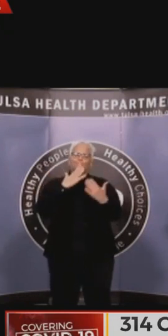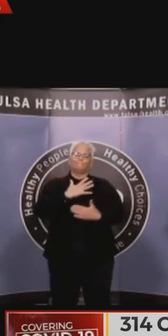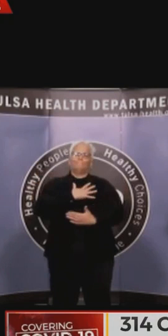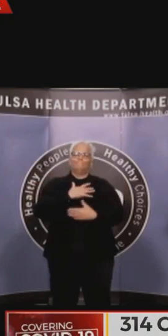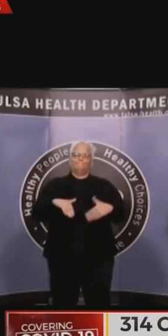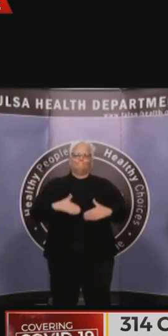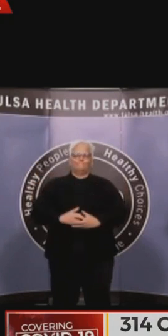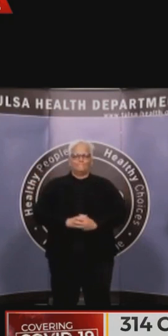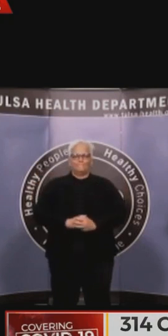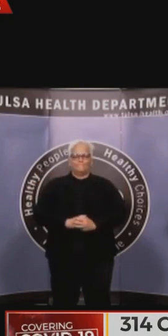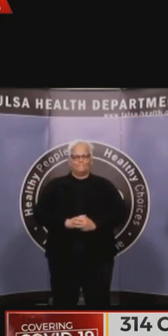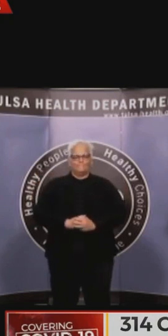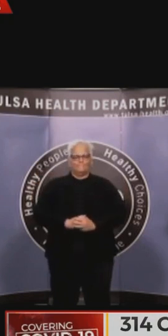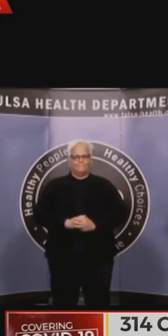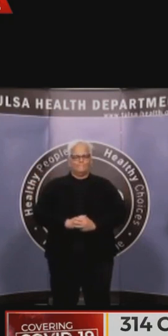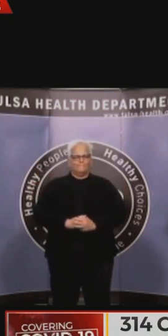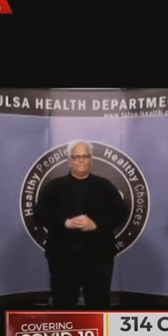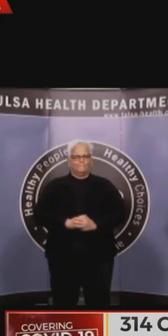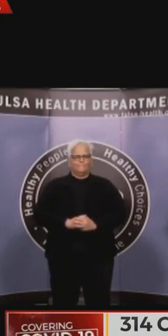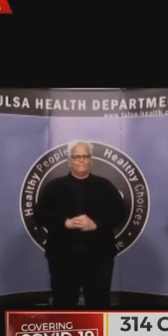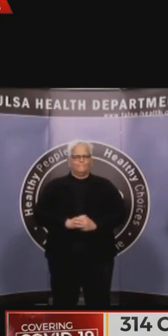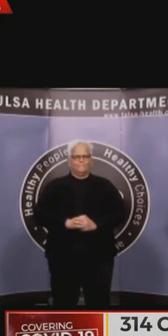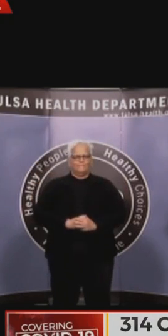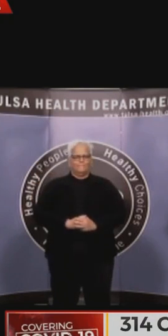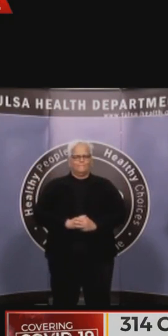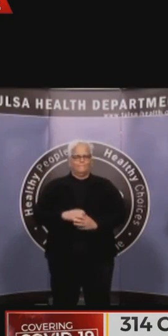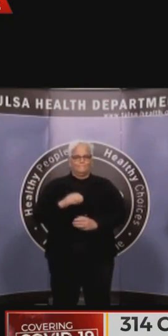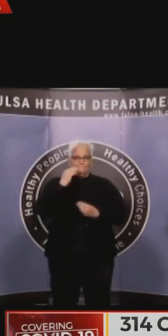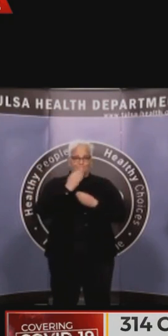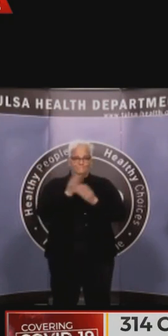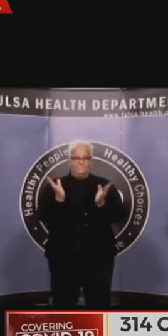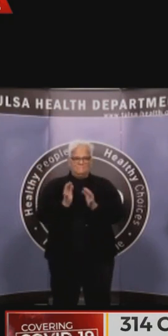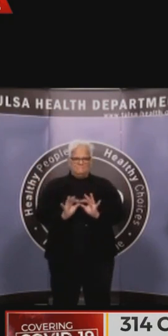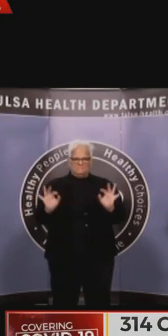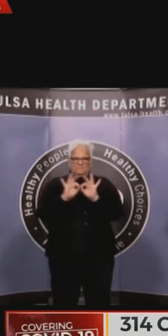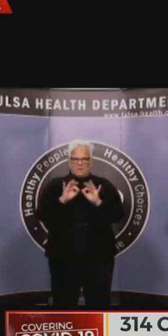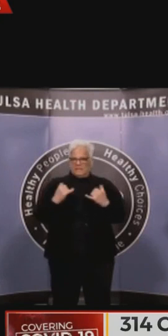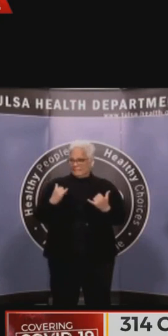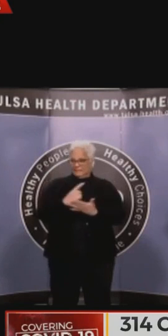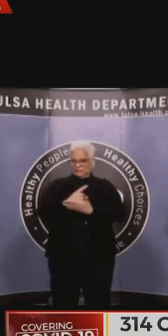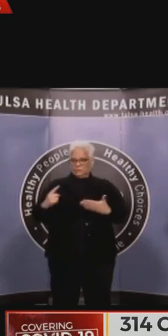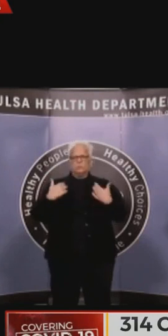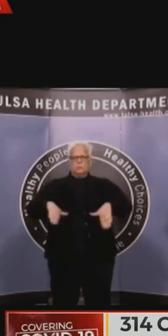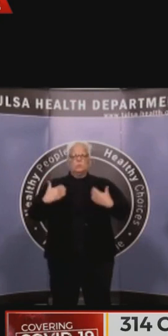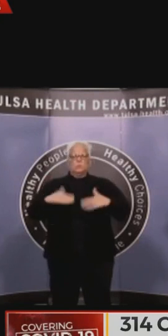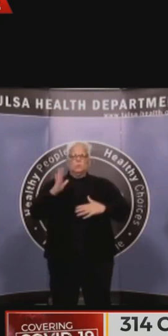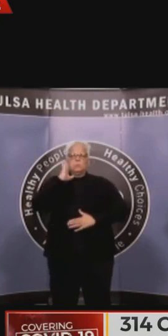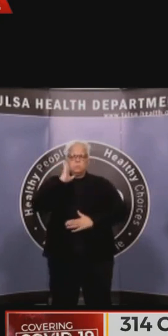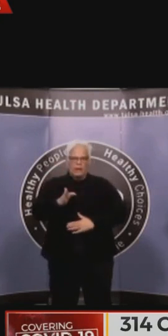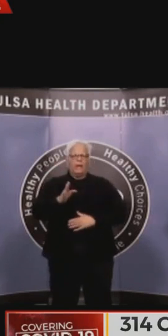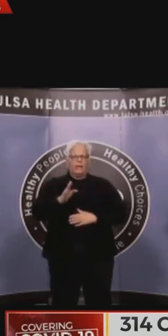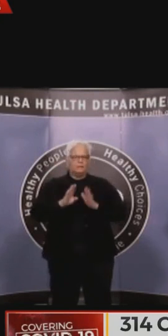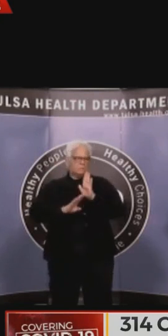for staying home and limiting social contact. With Tulsa County communities under the restrictions on movement, are